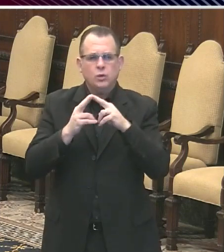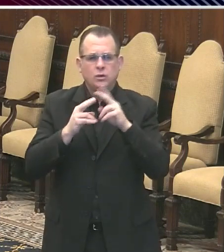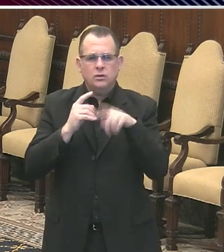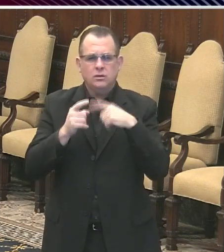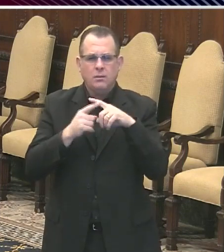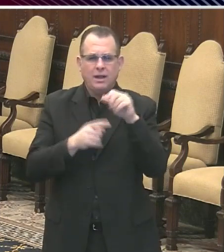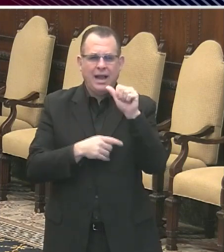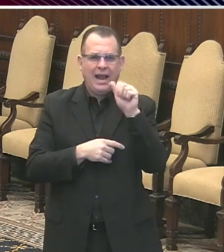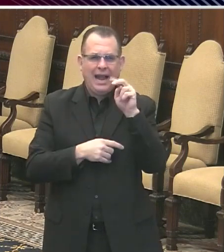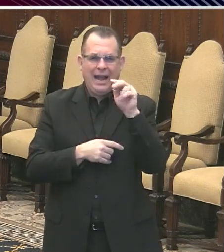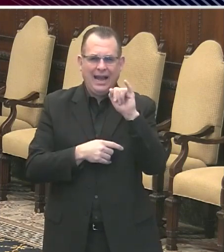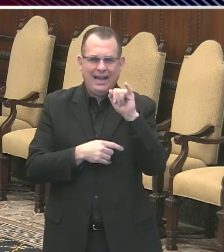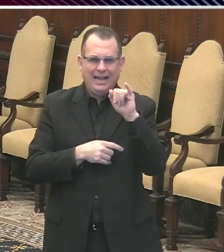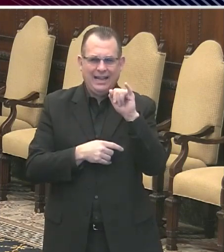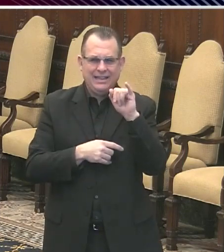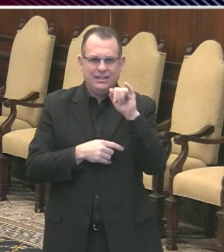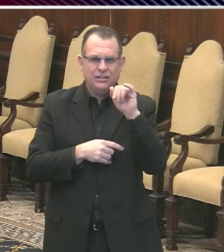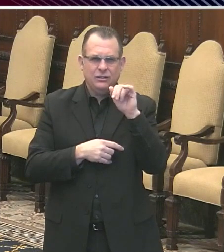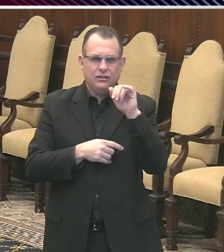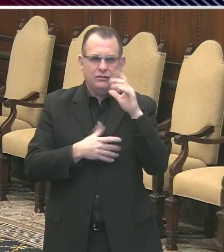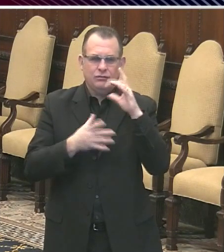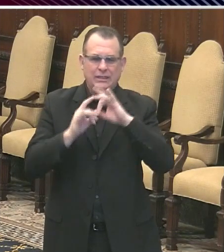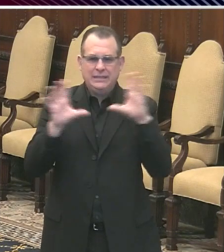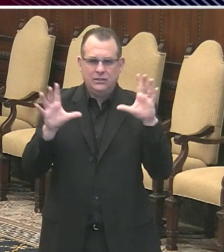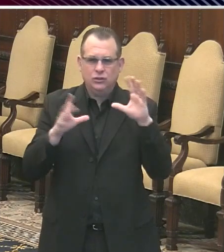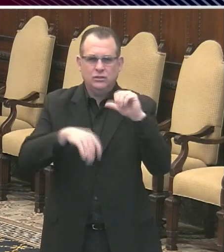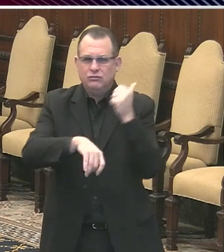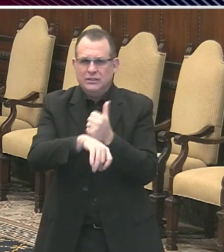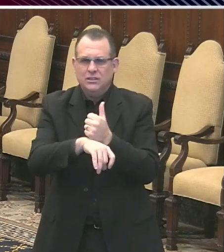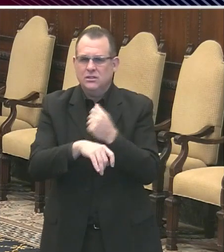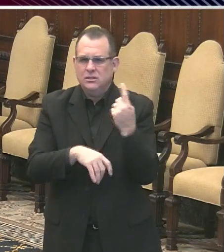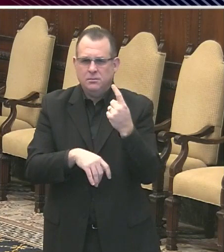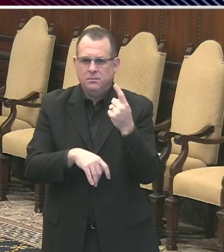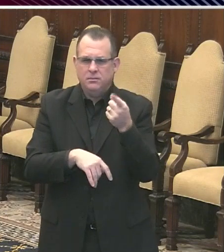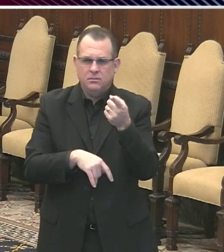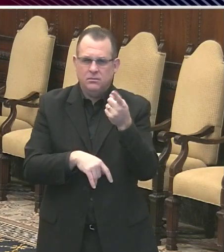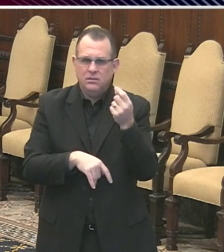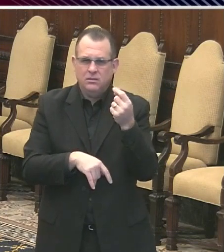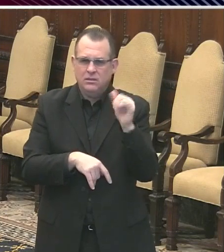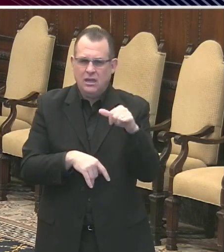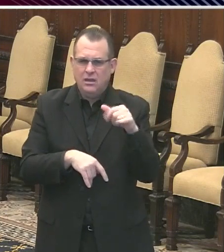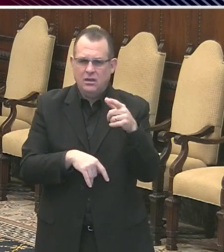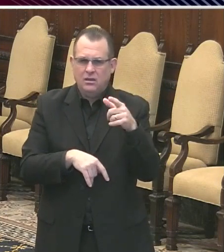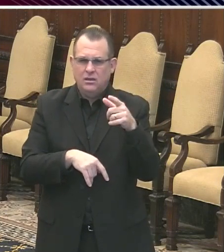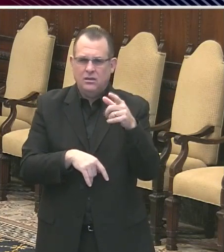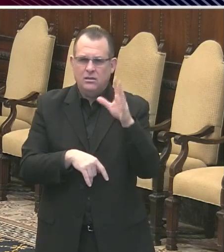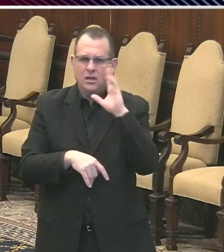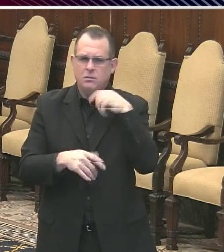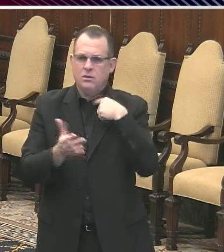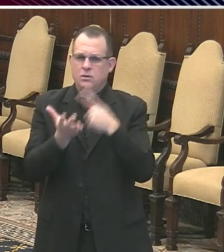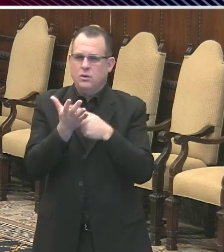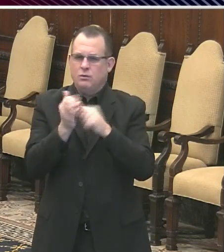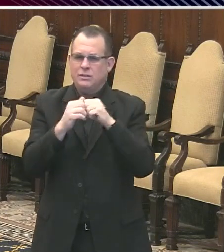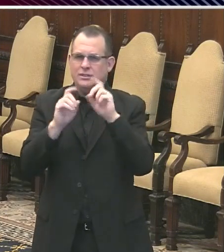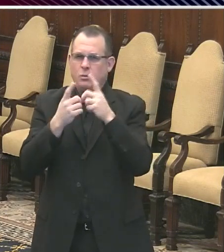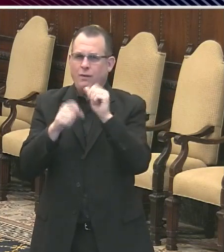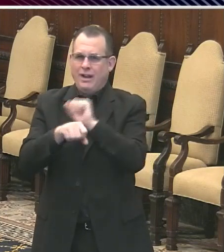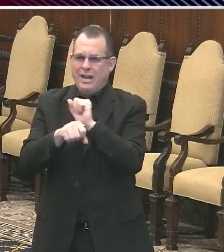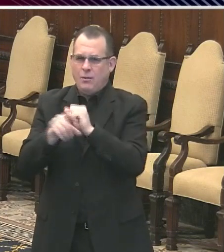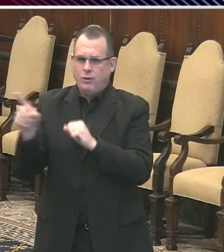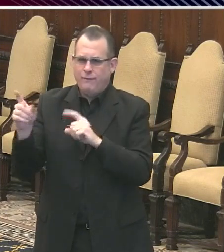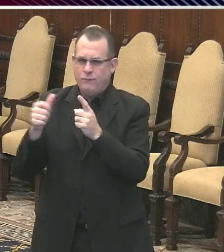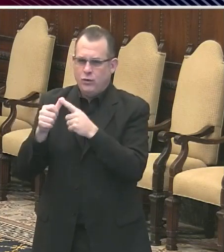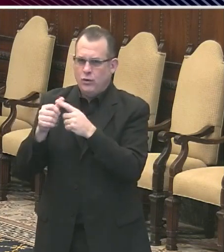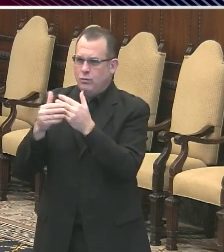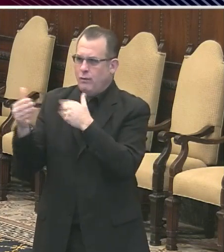protections for workers? That I'm not aware of. We talked to our Department of Labor and see what it is they've been working on, but I'm not sure exactly